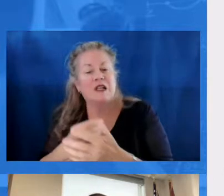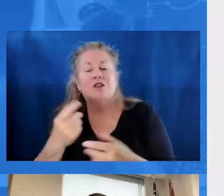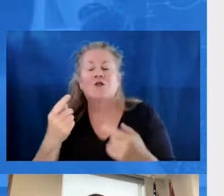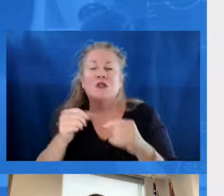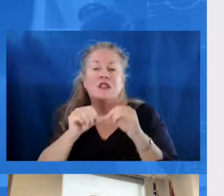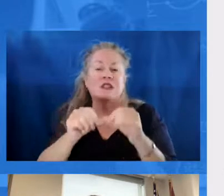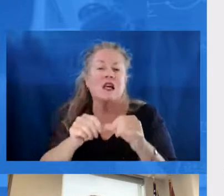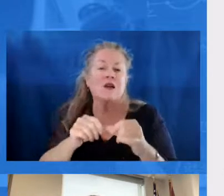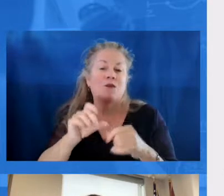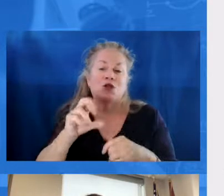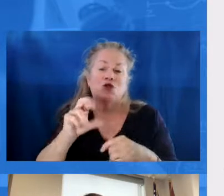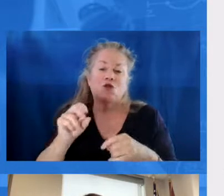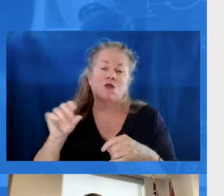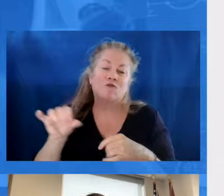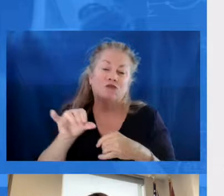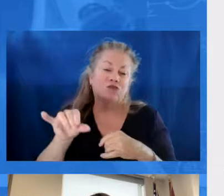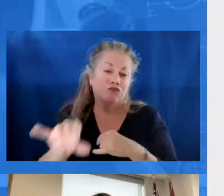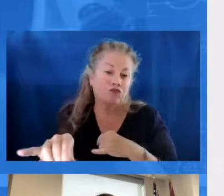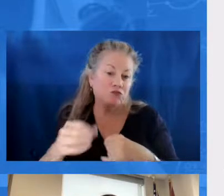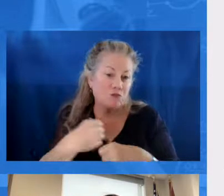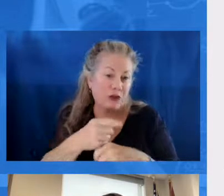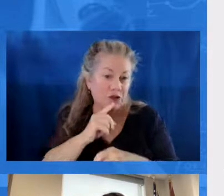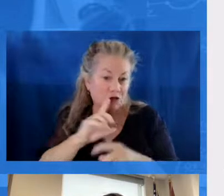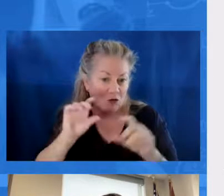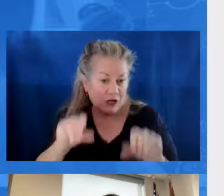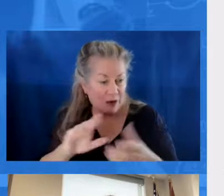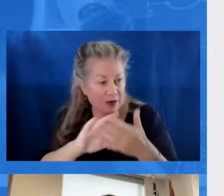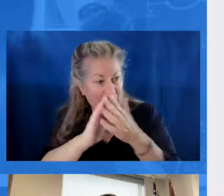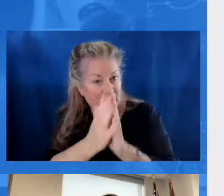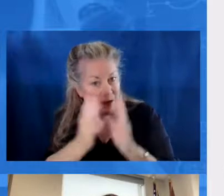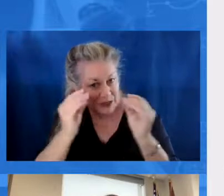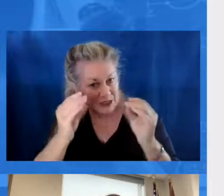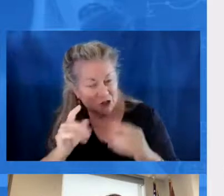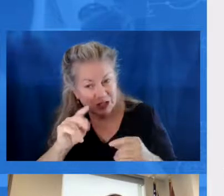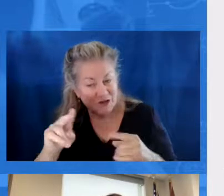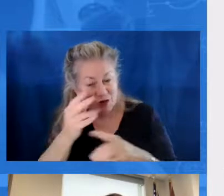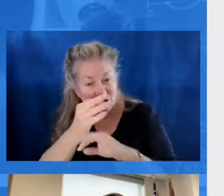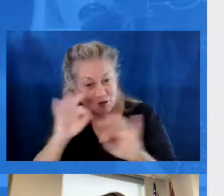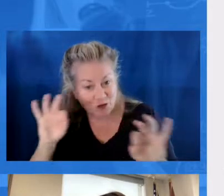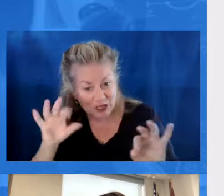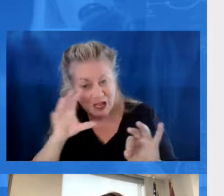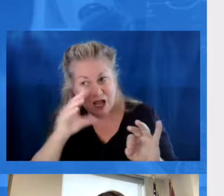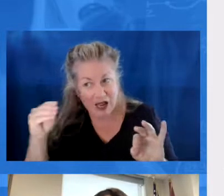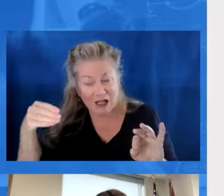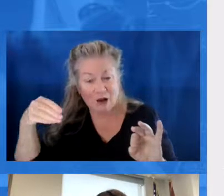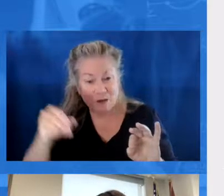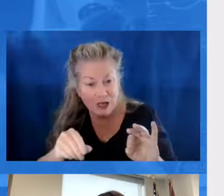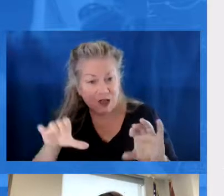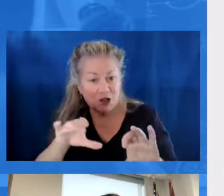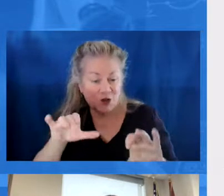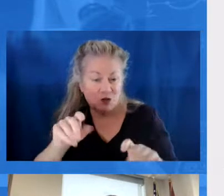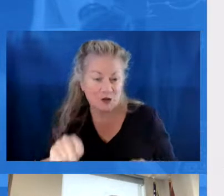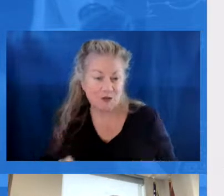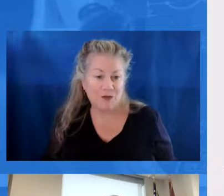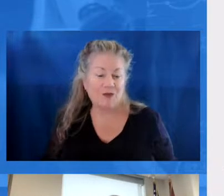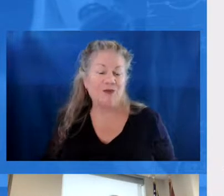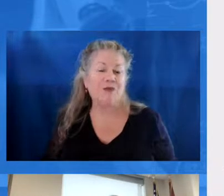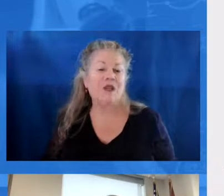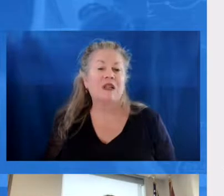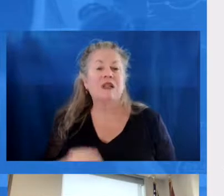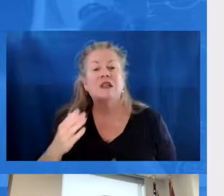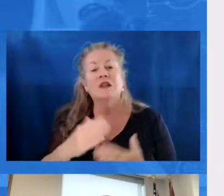into a sustainable source of funding forever more to ensure that you can become a teacher in Tennessee for free and get paid to do so.